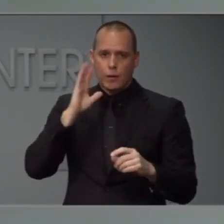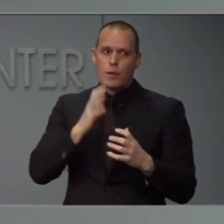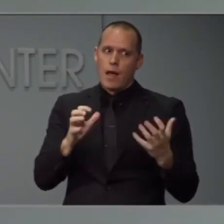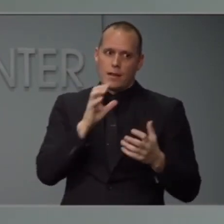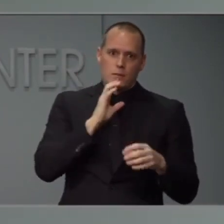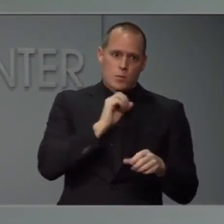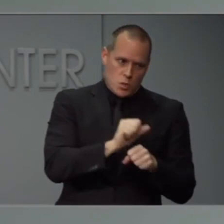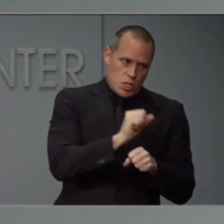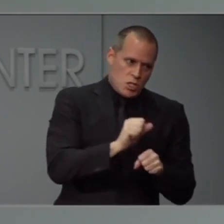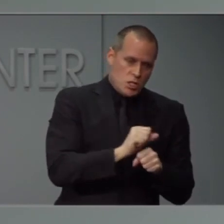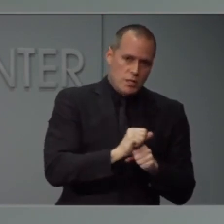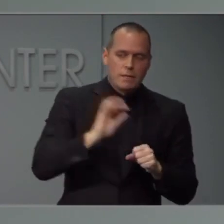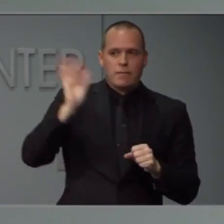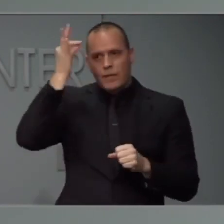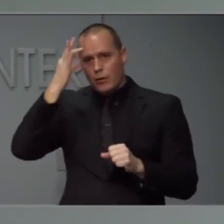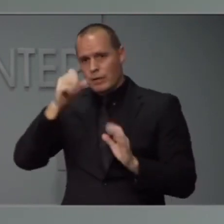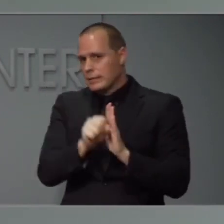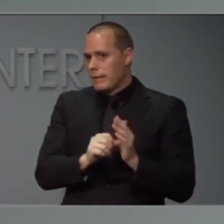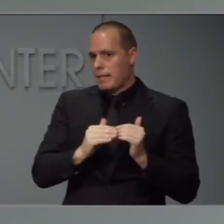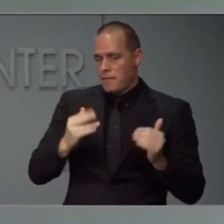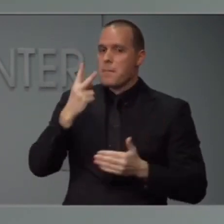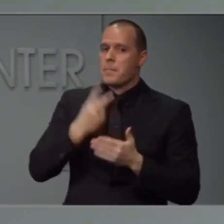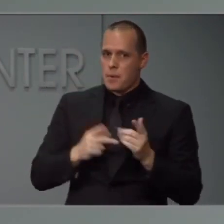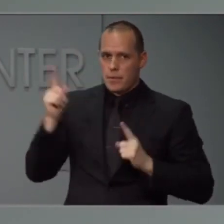federally and here at the state.